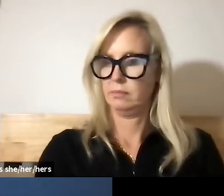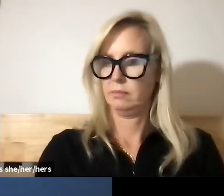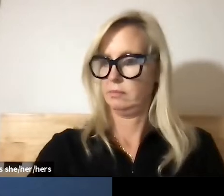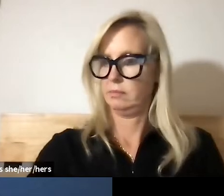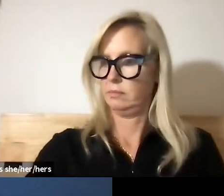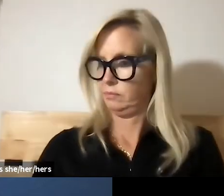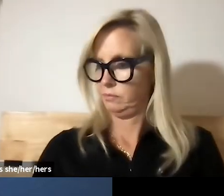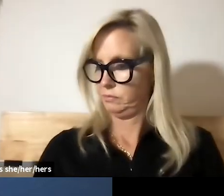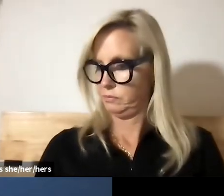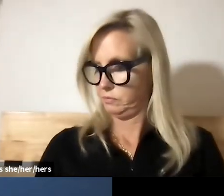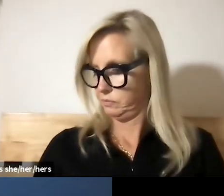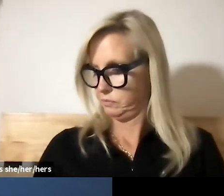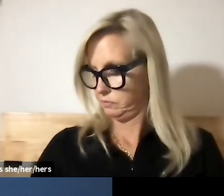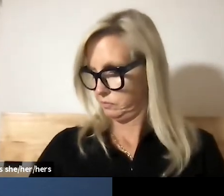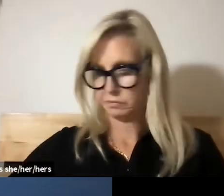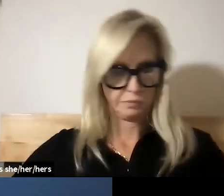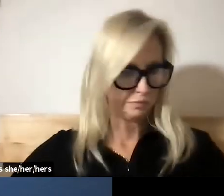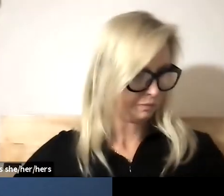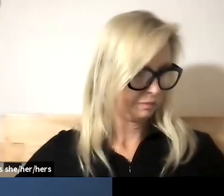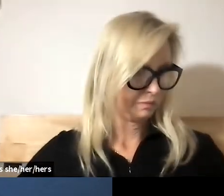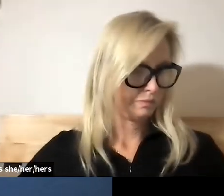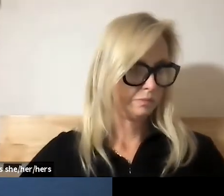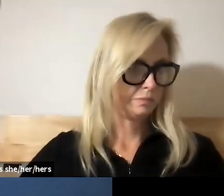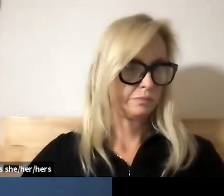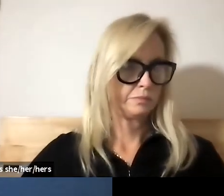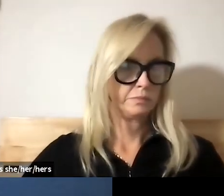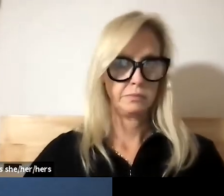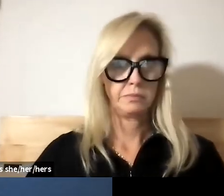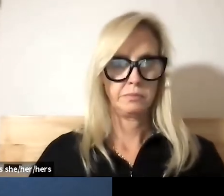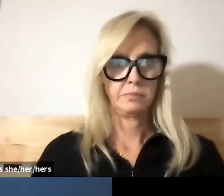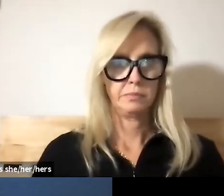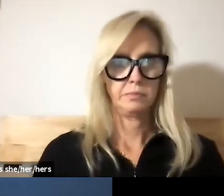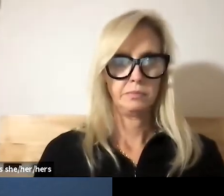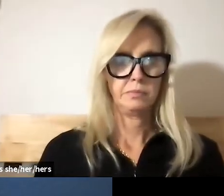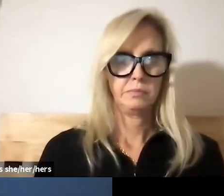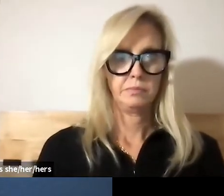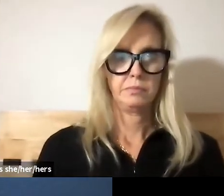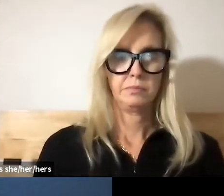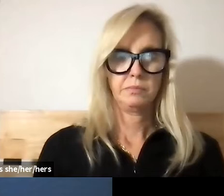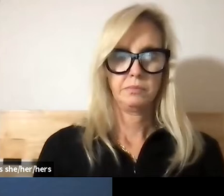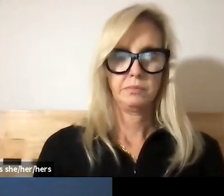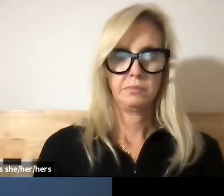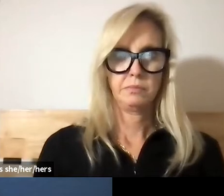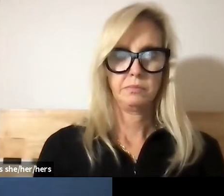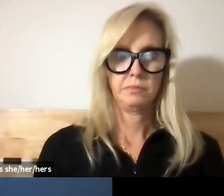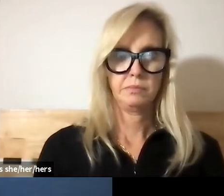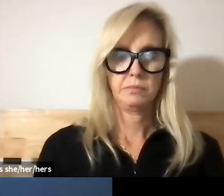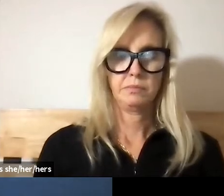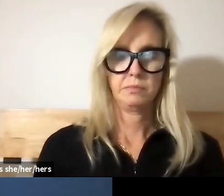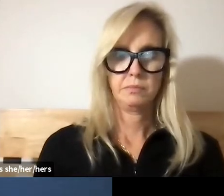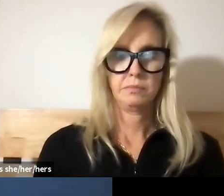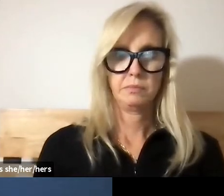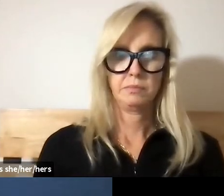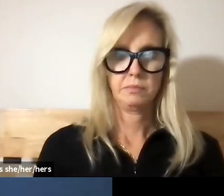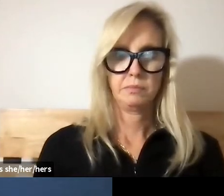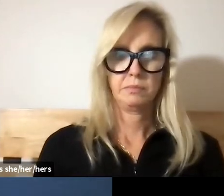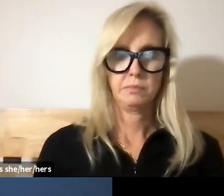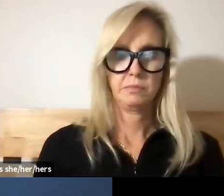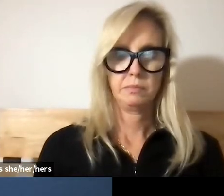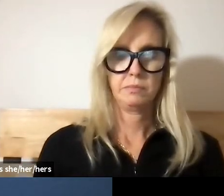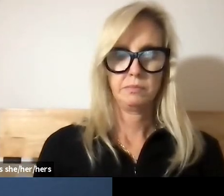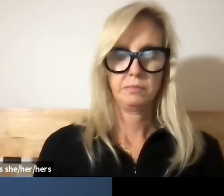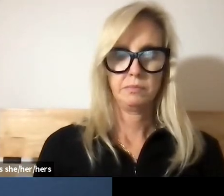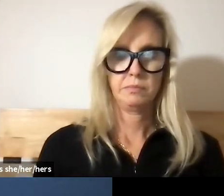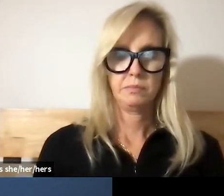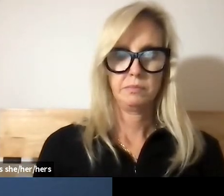want to and two of the board members have been working with me board member sims monton and board member munoz we want to bring you a full report at our